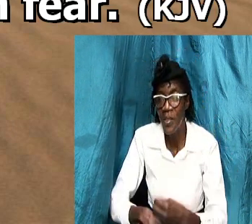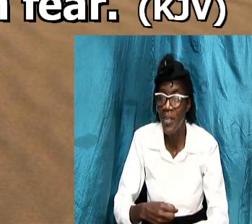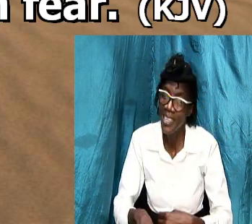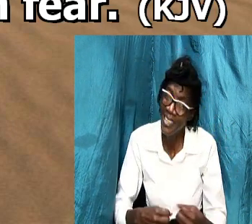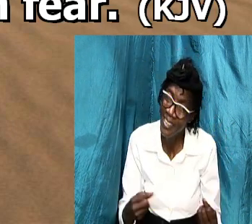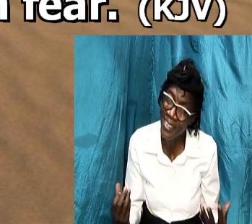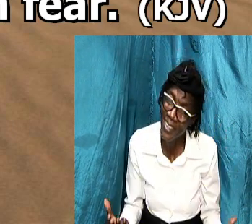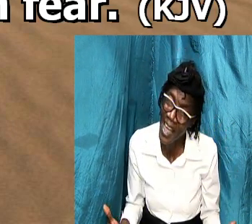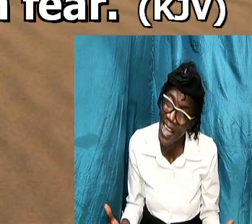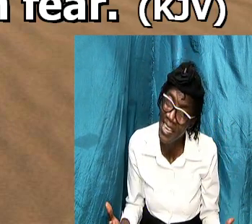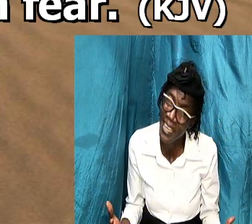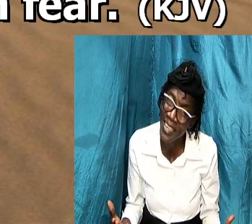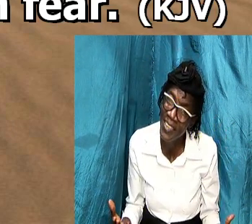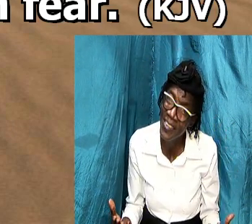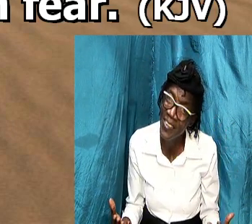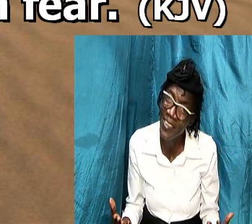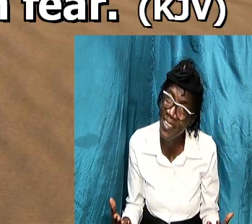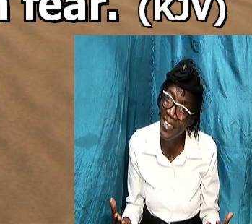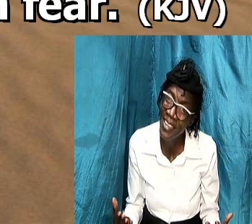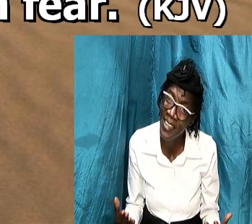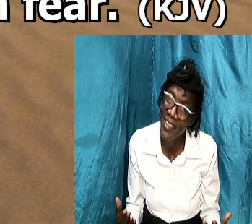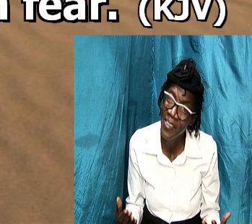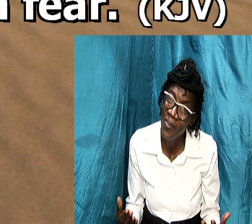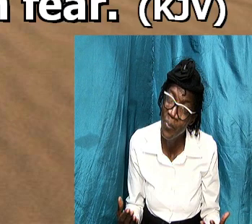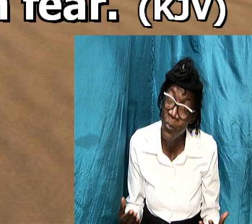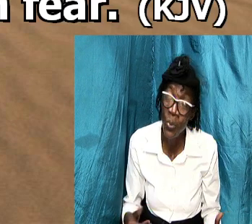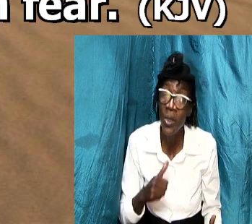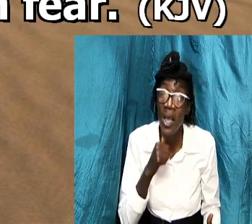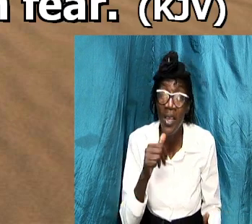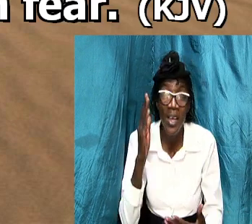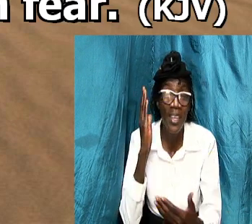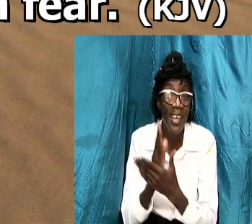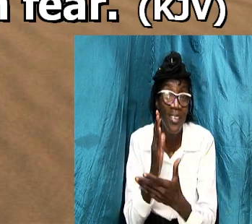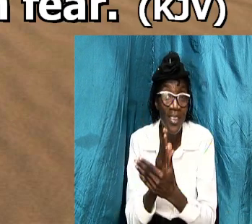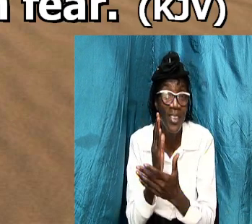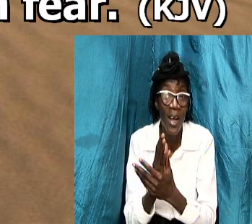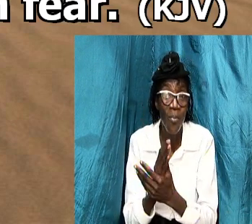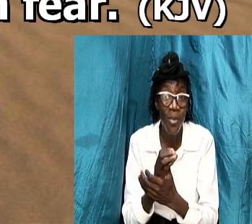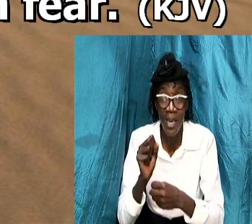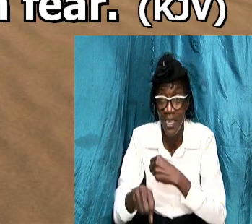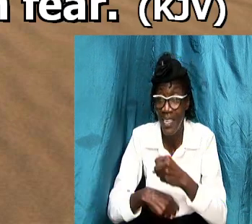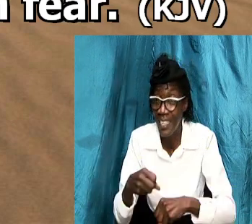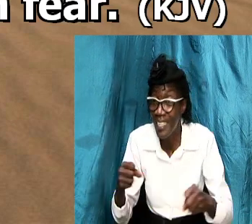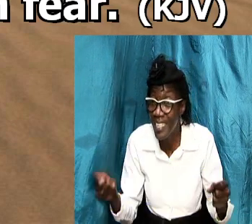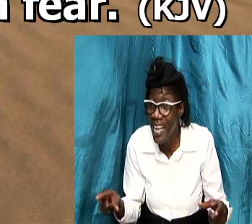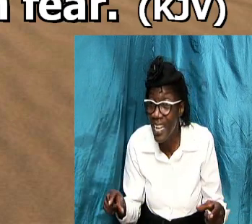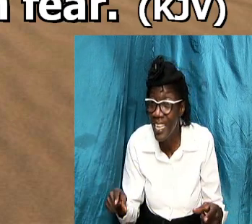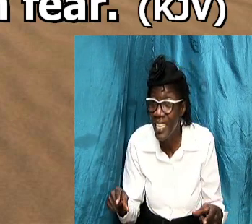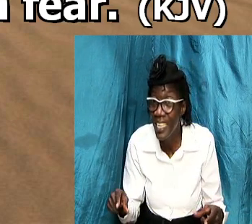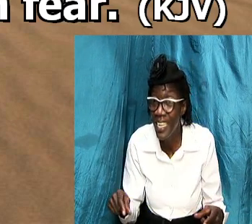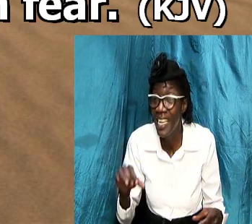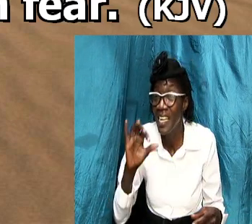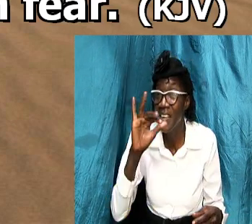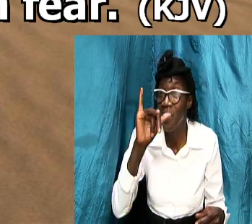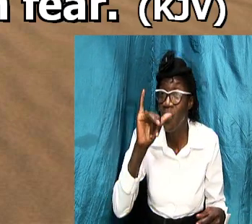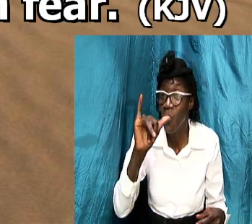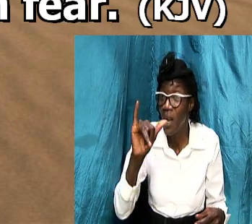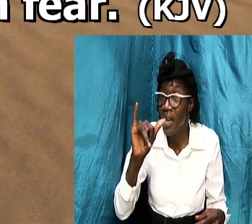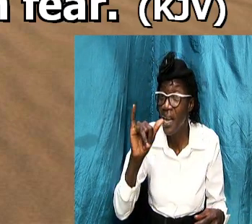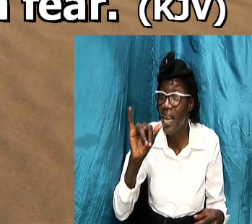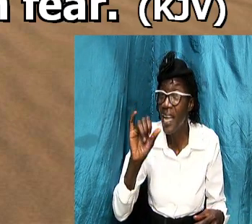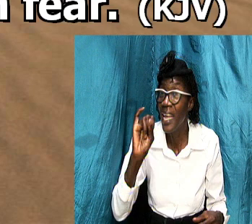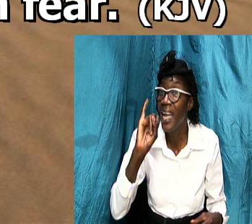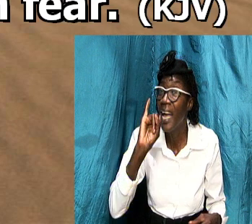sign that says deal no it's not like a stop sign that says you better stop because you know that yield is an act of the will